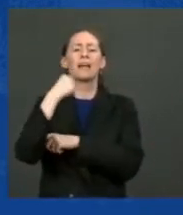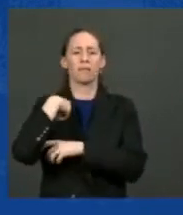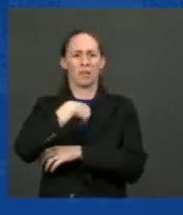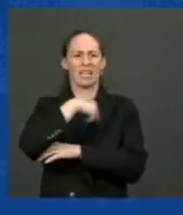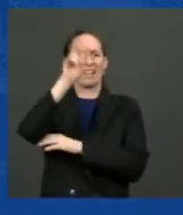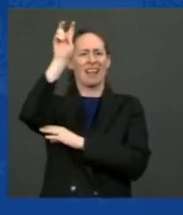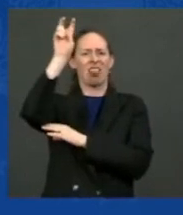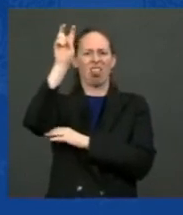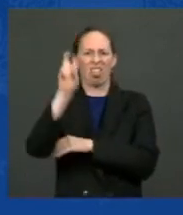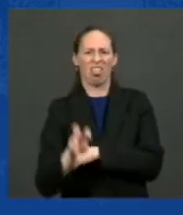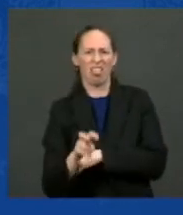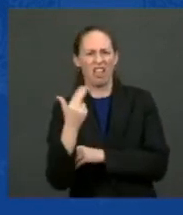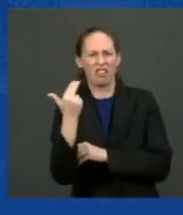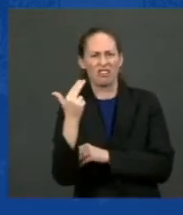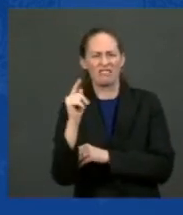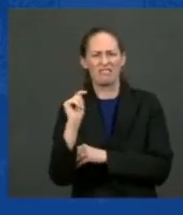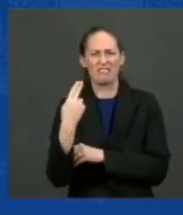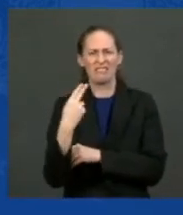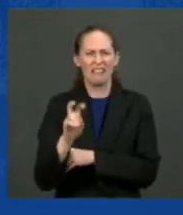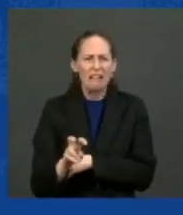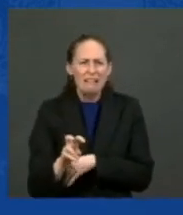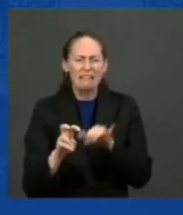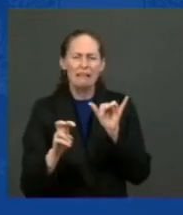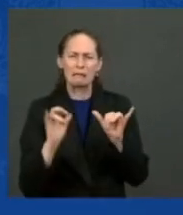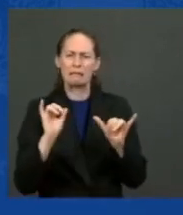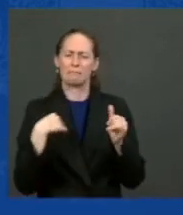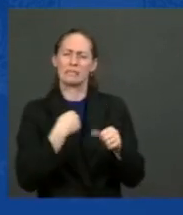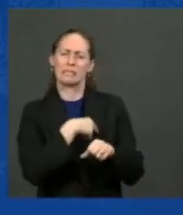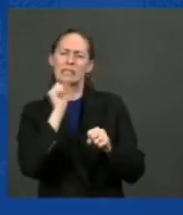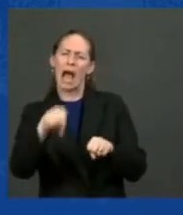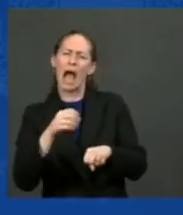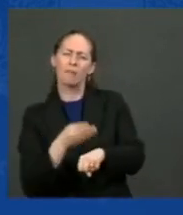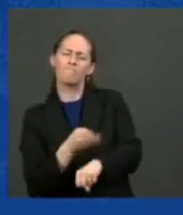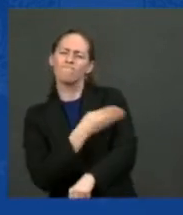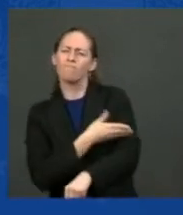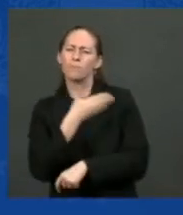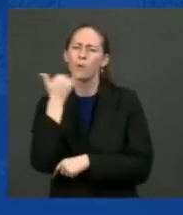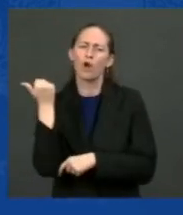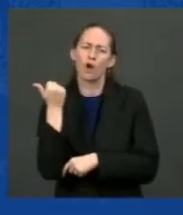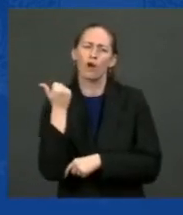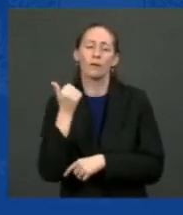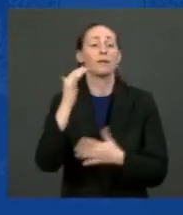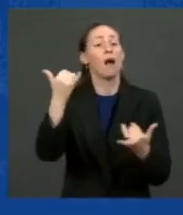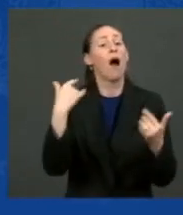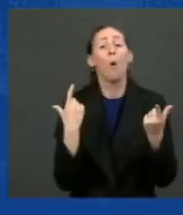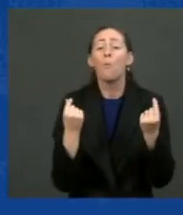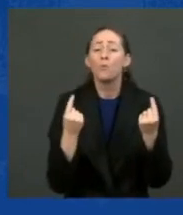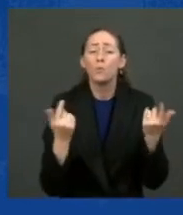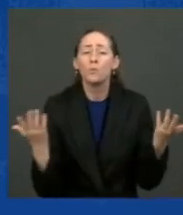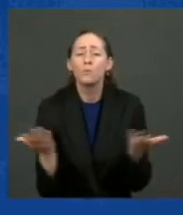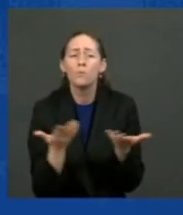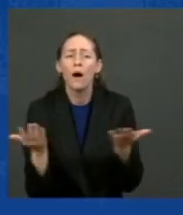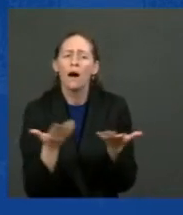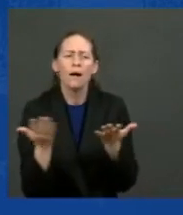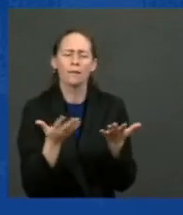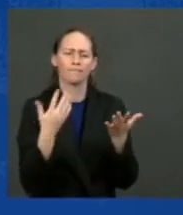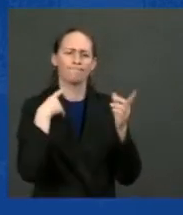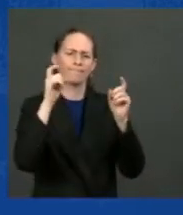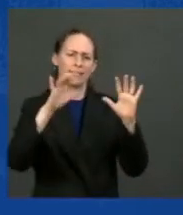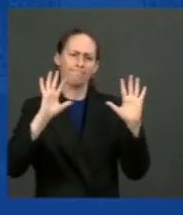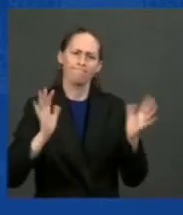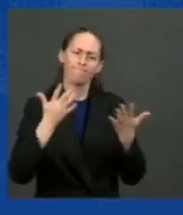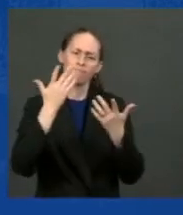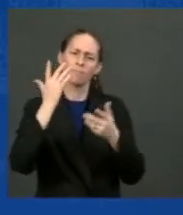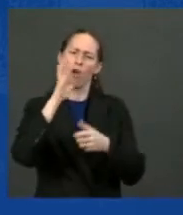do so many things better than we can do it. We're among the first in the world to guarantee access to universal education. Now, the